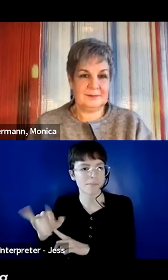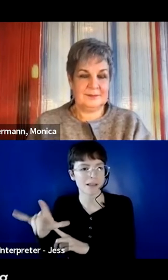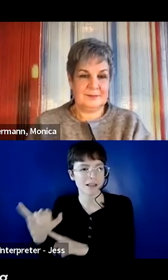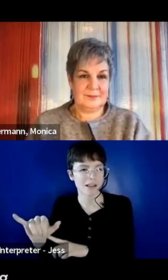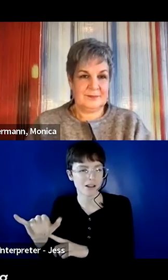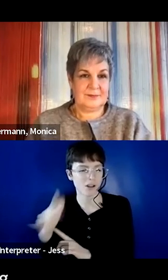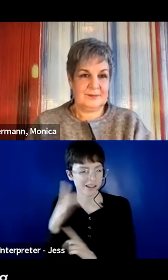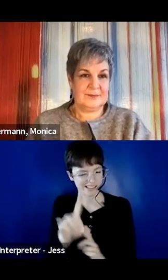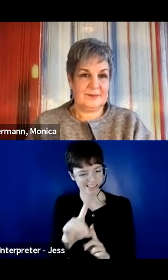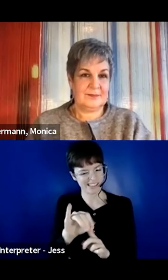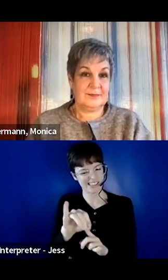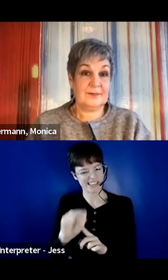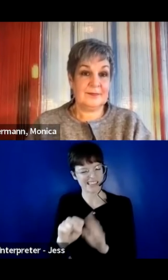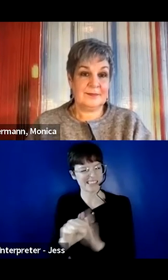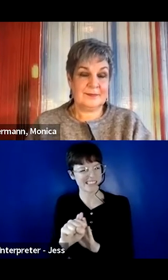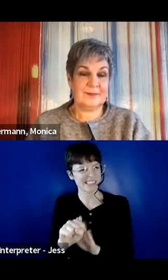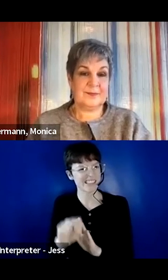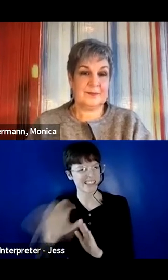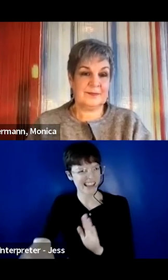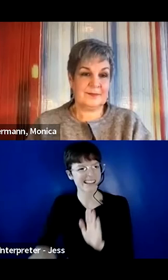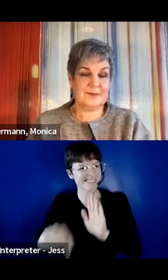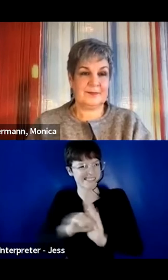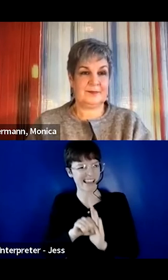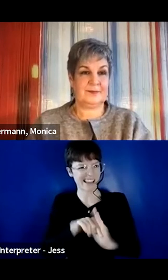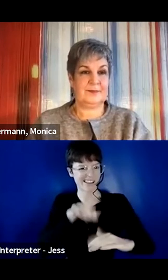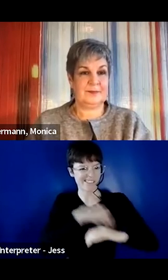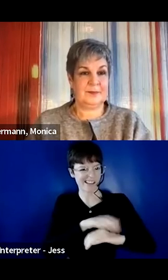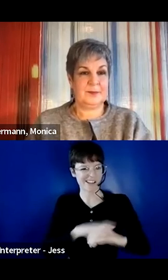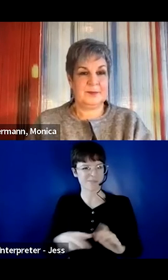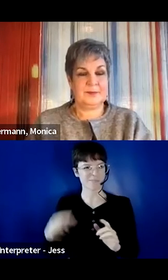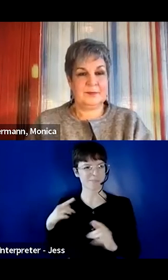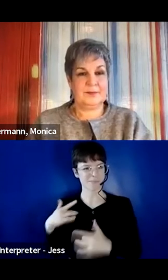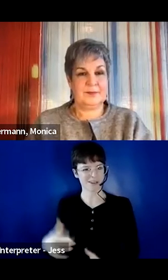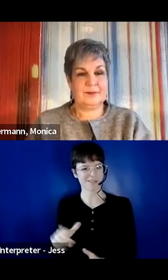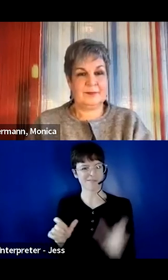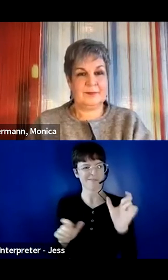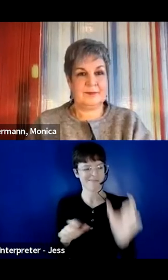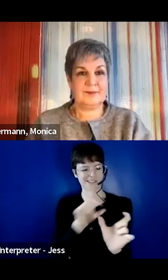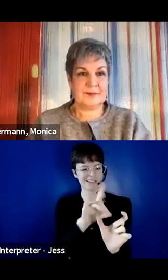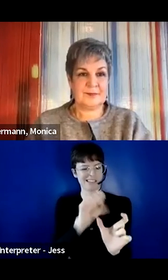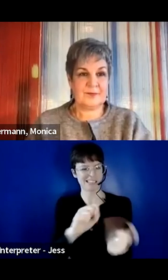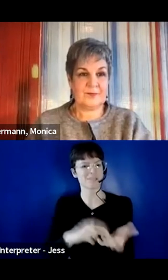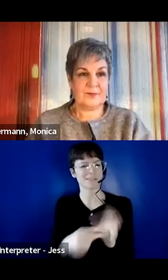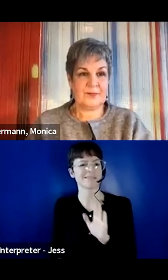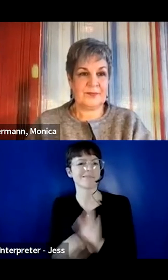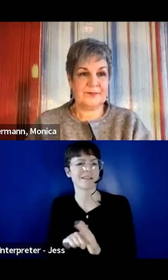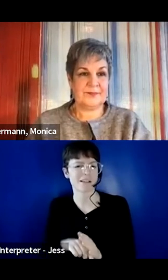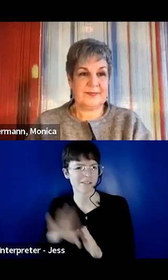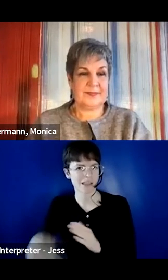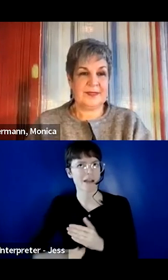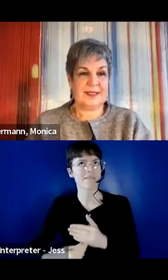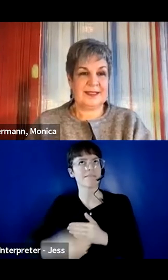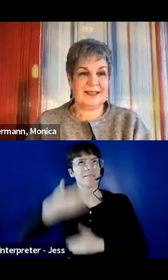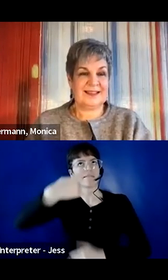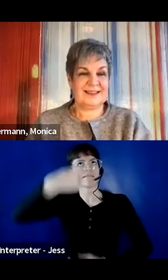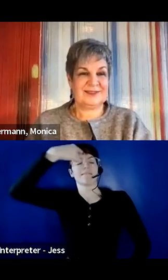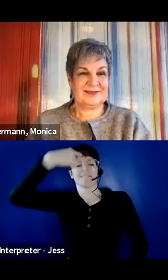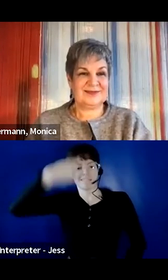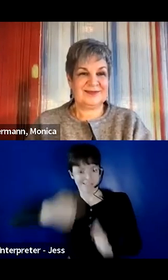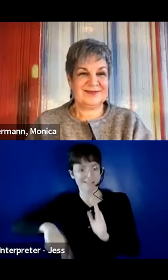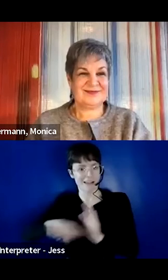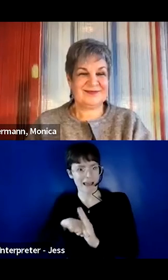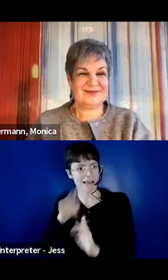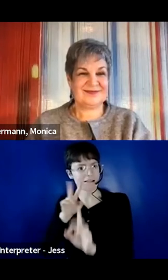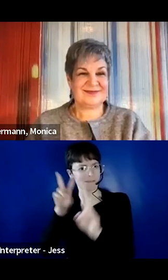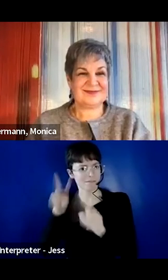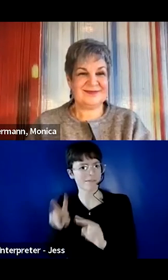bias, asked Teresa, is that not already setting an unconscious bias? Does somebody have some thoughts on the term disability? Christine? Yeah, go ahead.